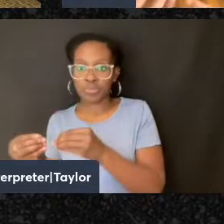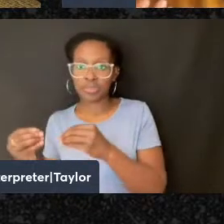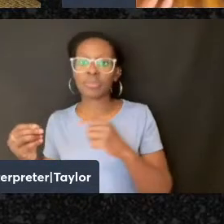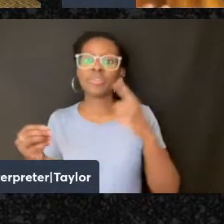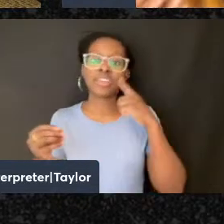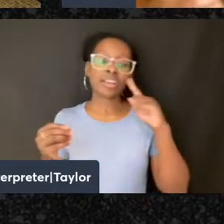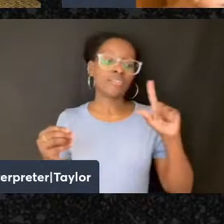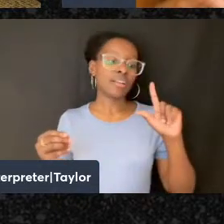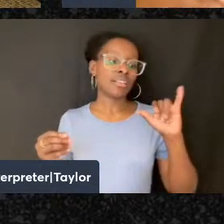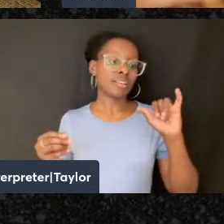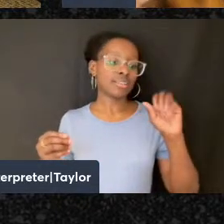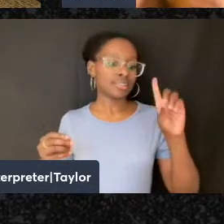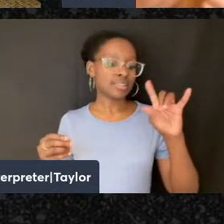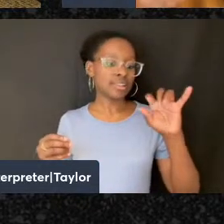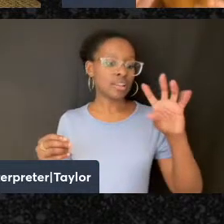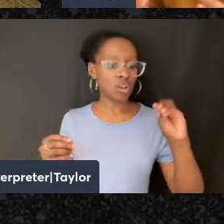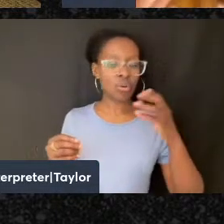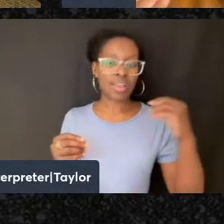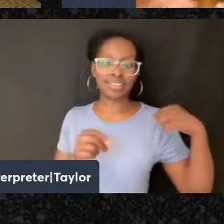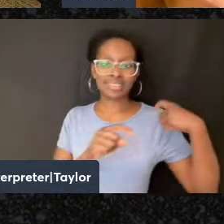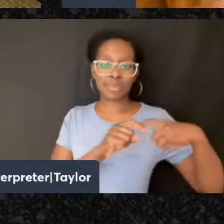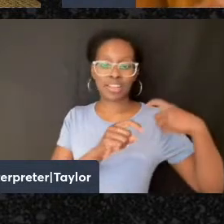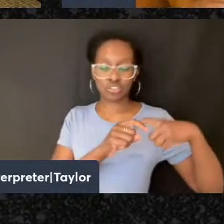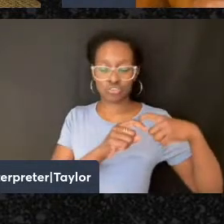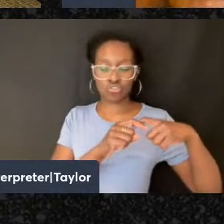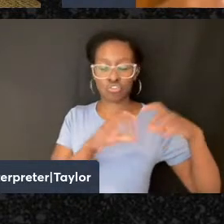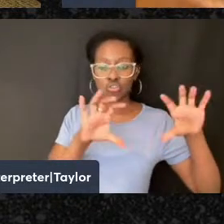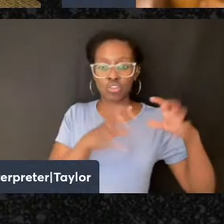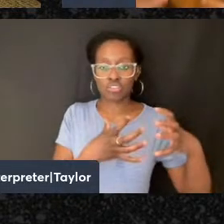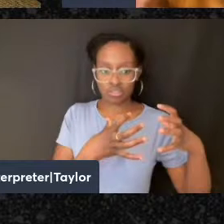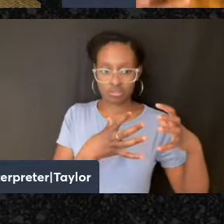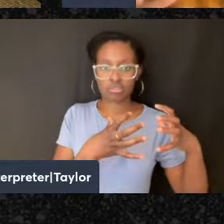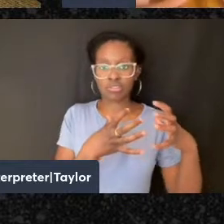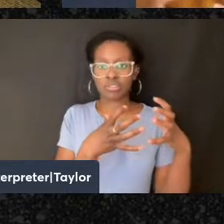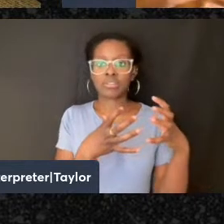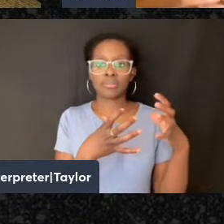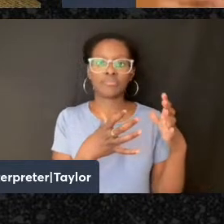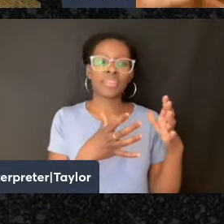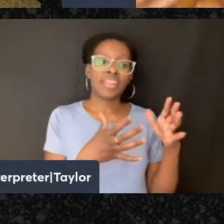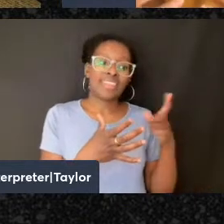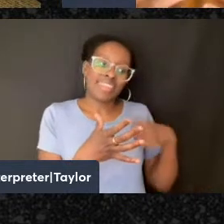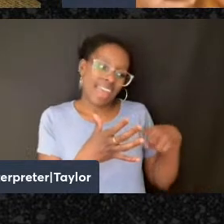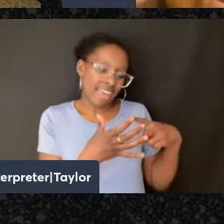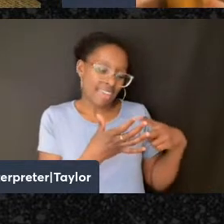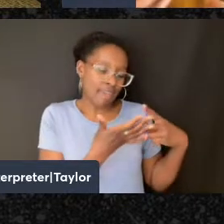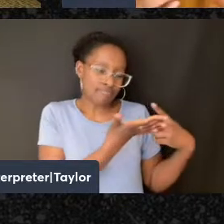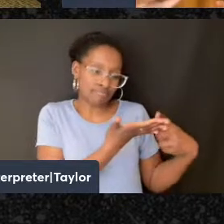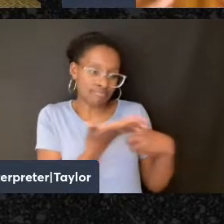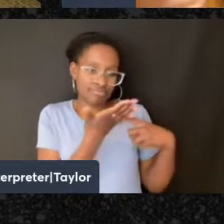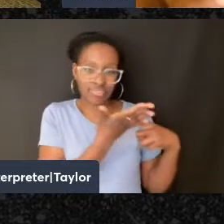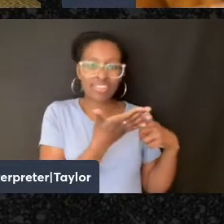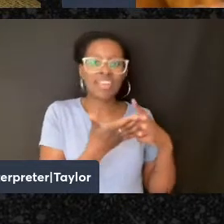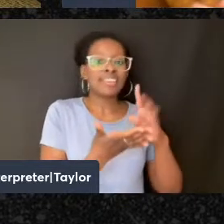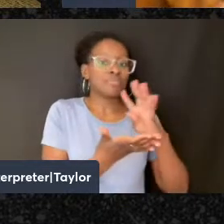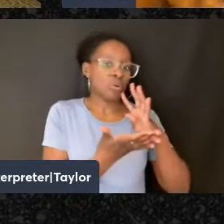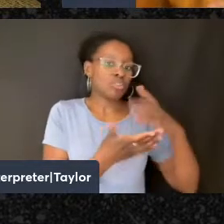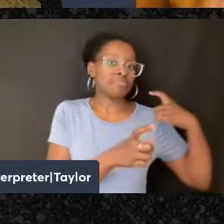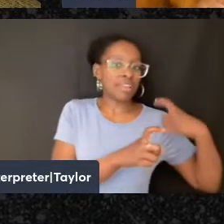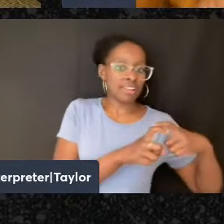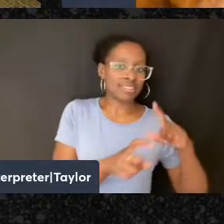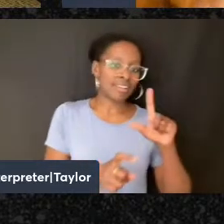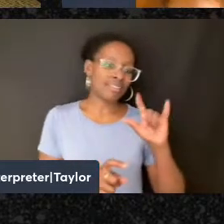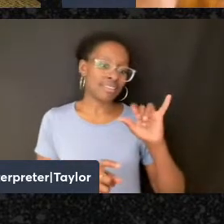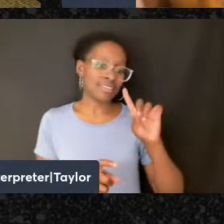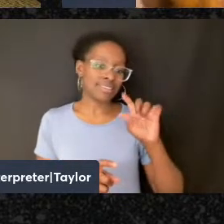and Spanish, which created coalitions between those who speak Spanish and Ladino, which has